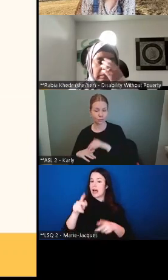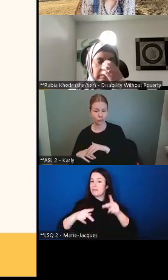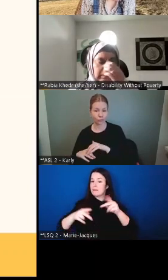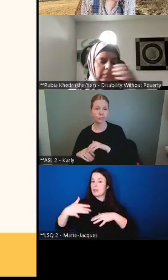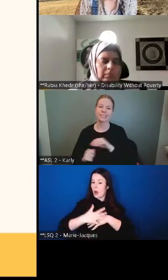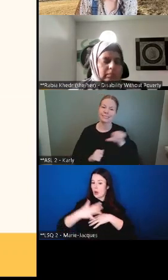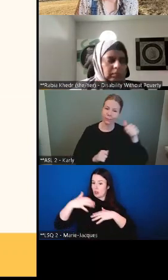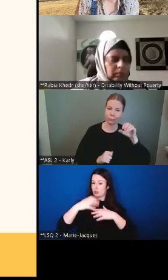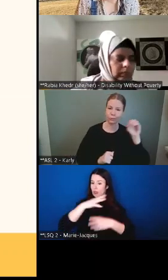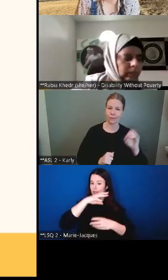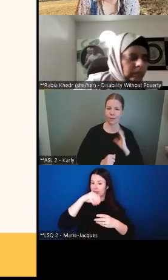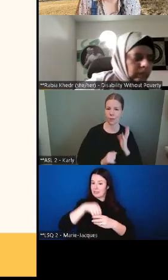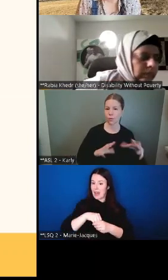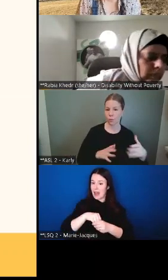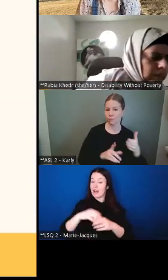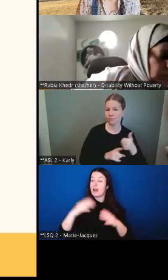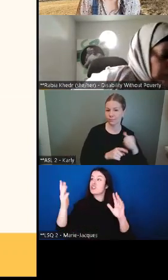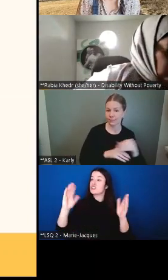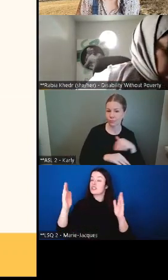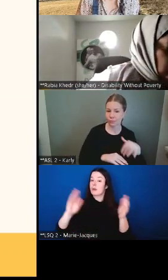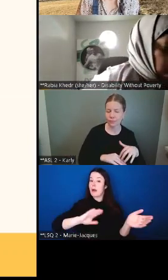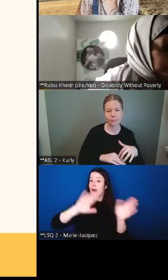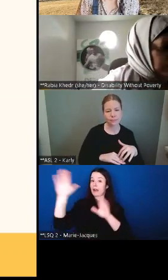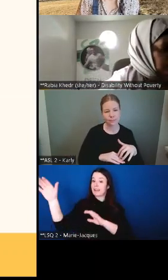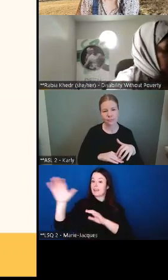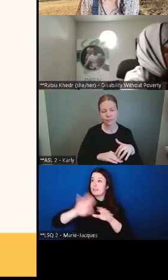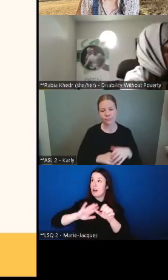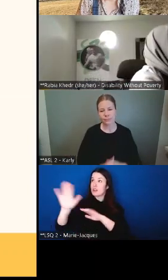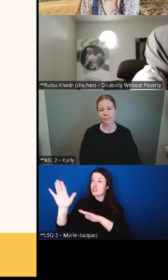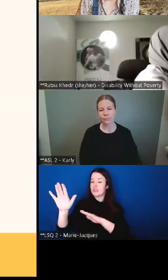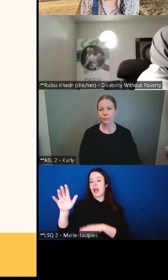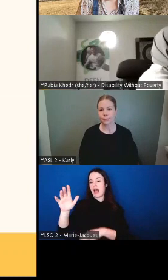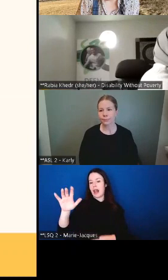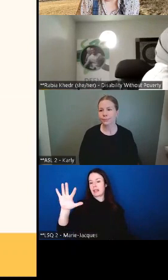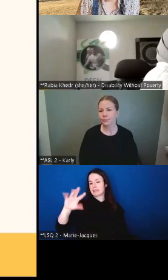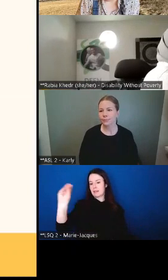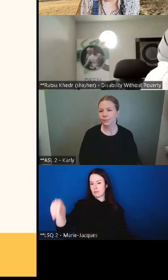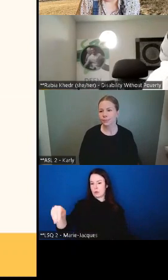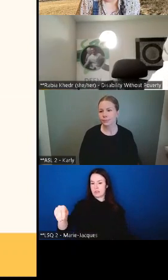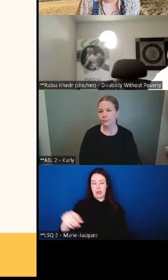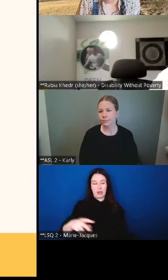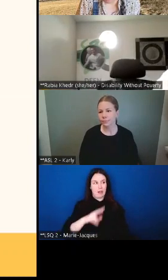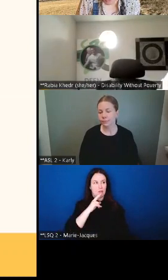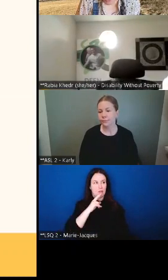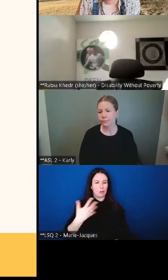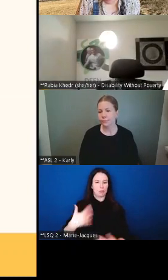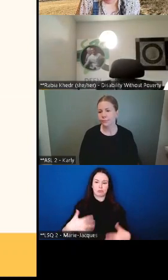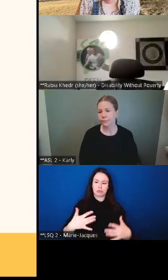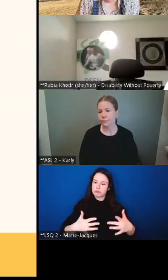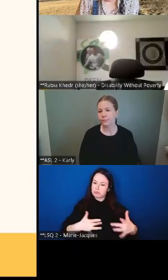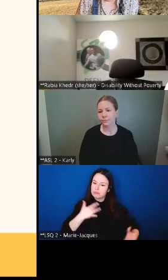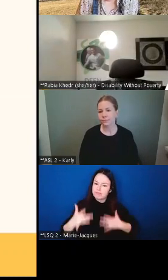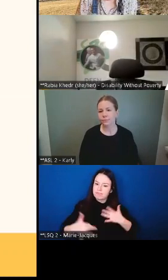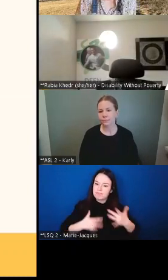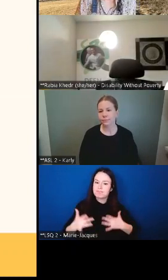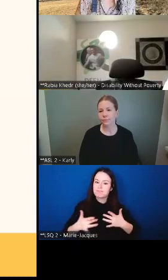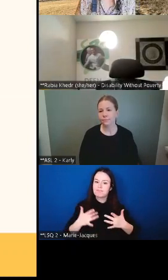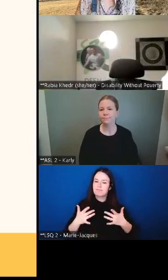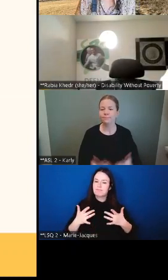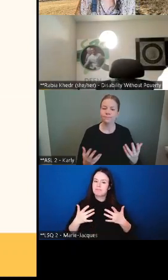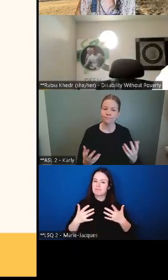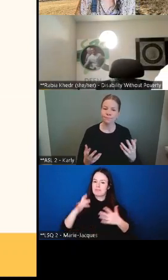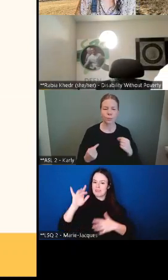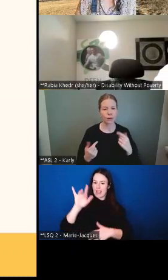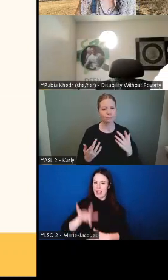I'm really excited that we were able to reach out to people. Well, I